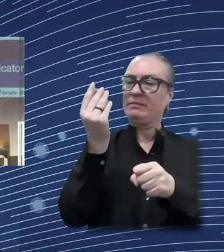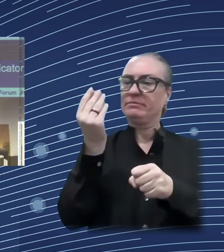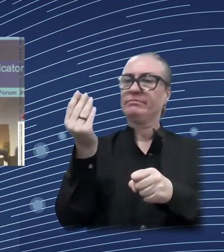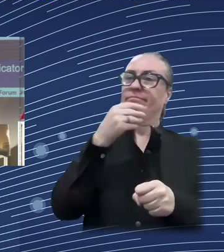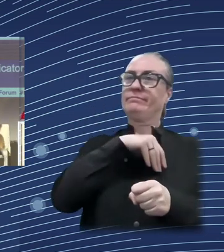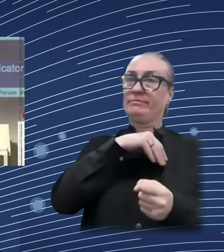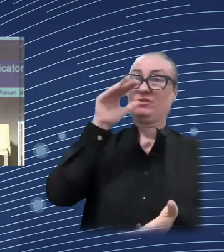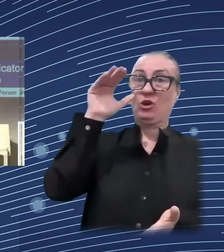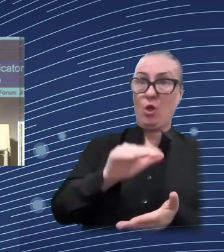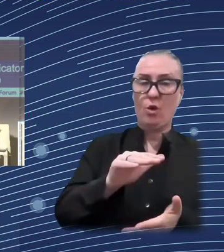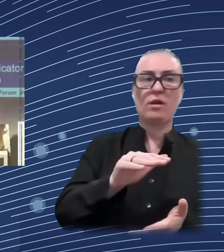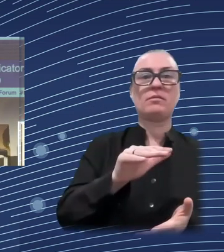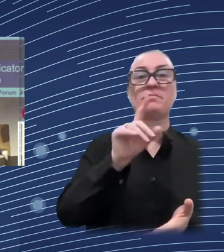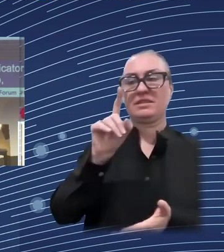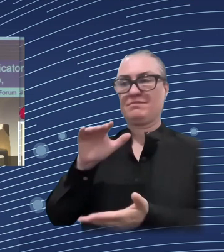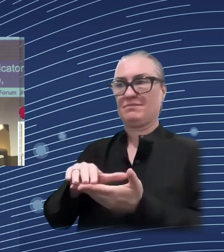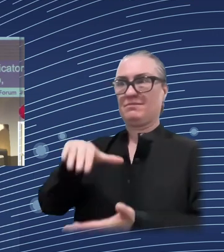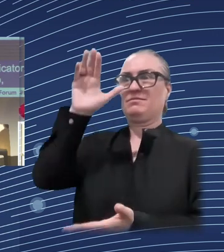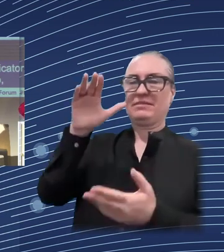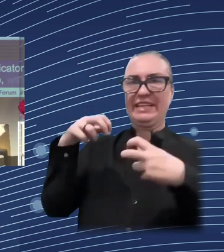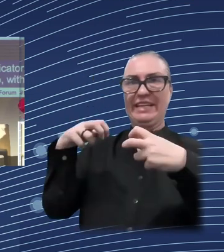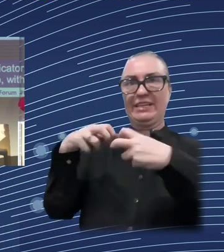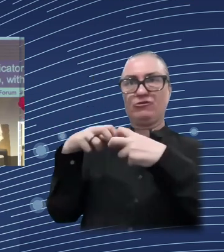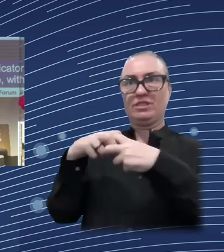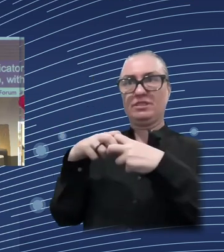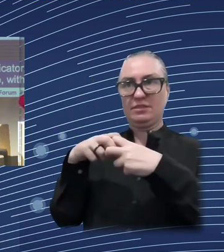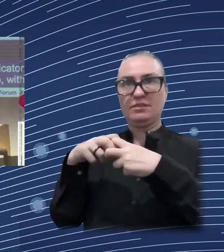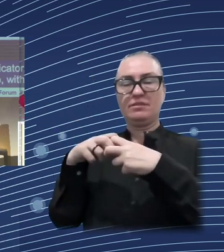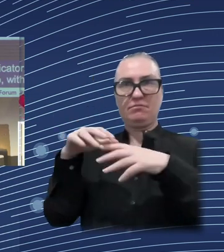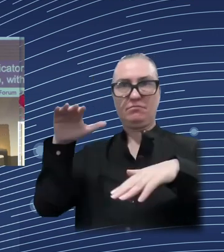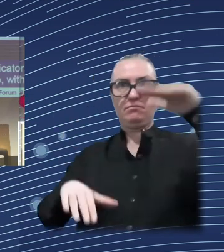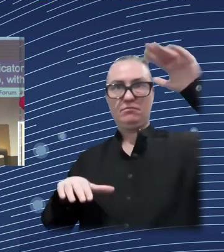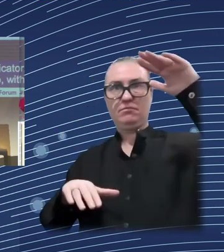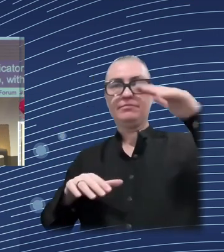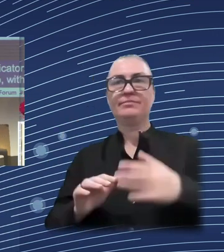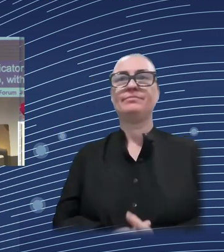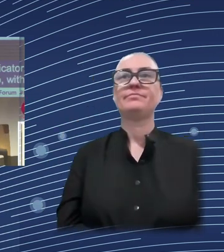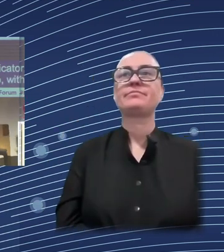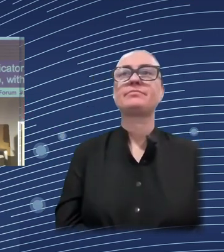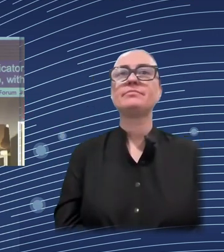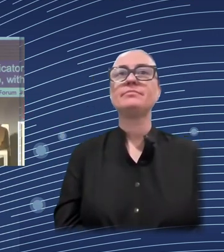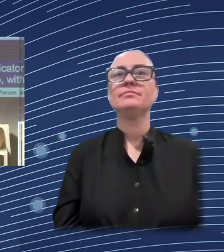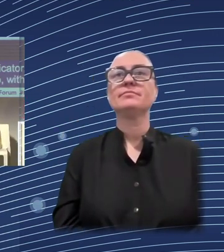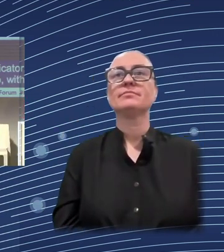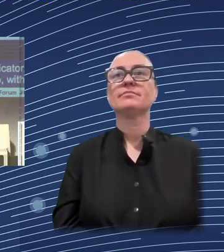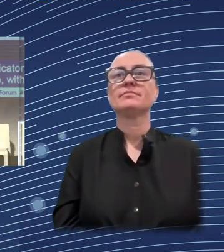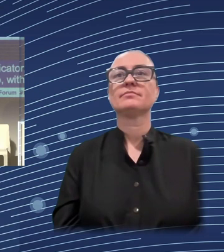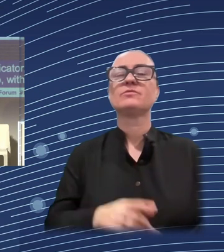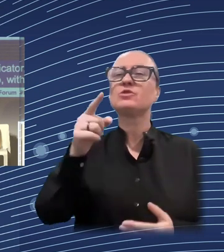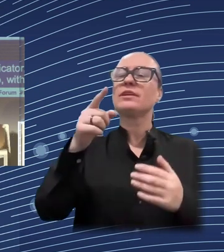So with this kind of tool, with micro simulation model in particular, extended to cover consumption data,